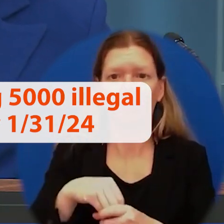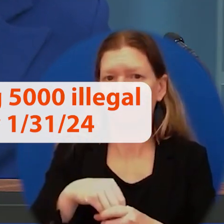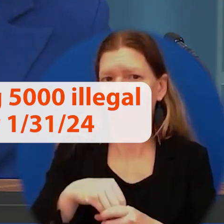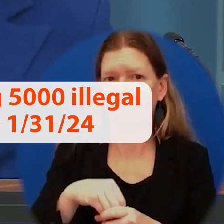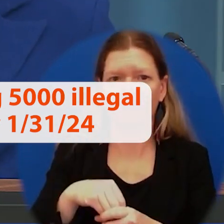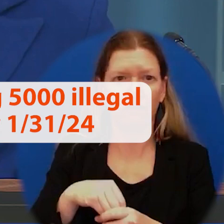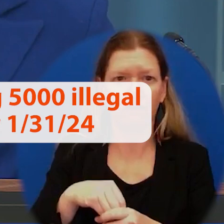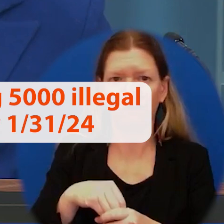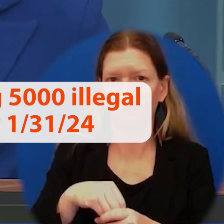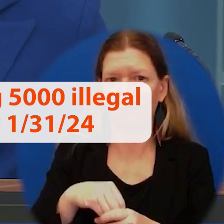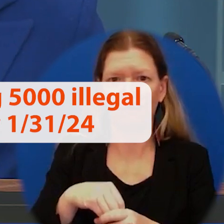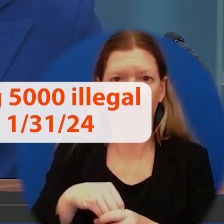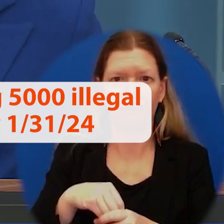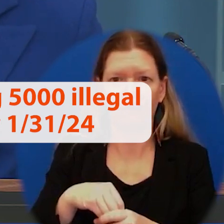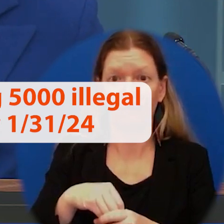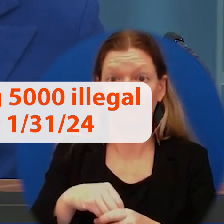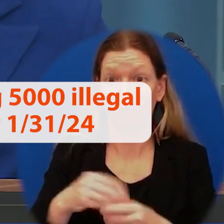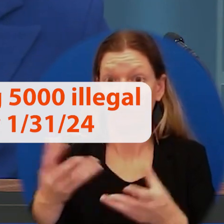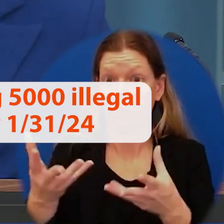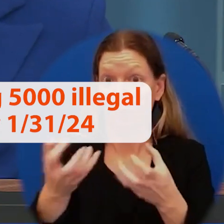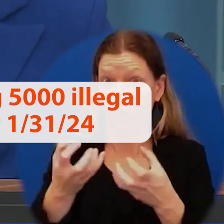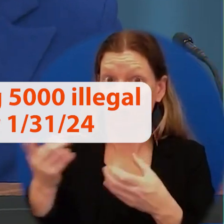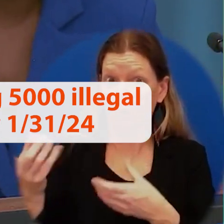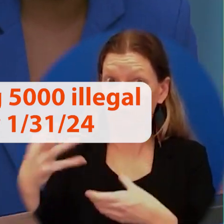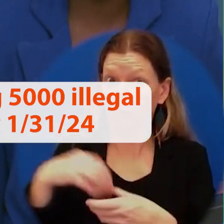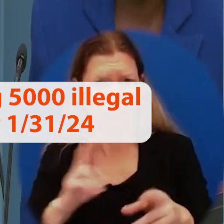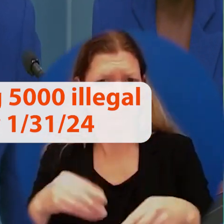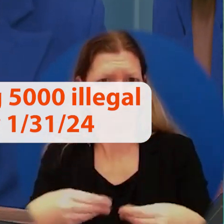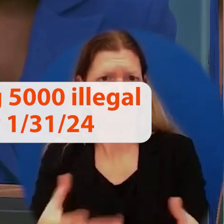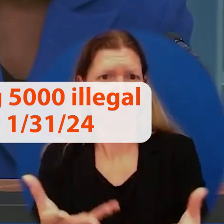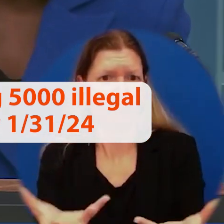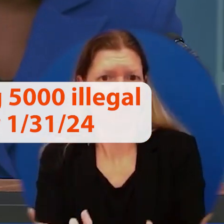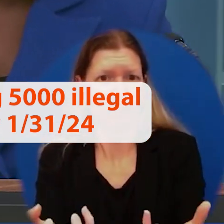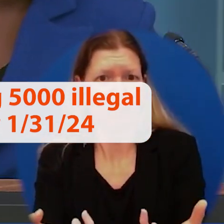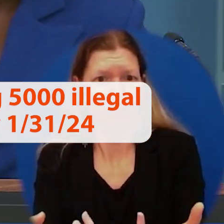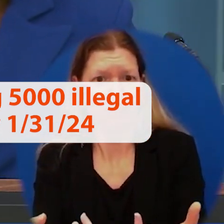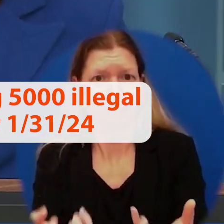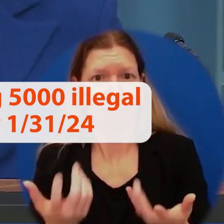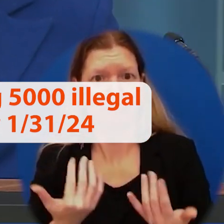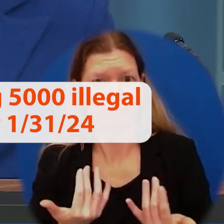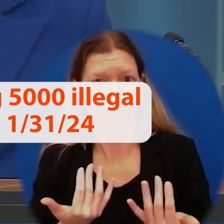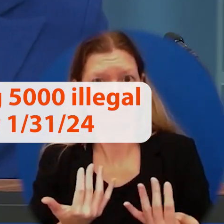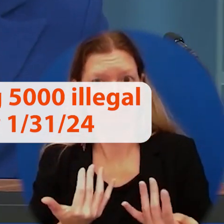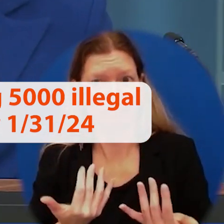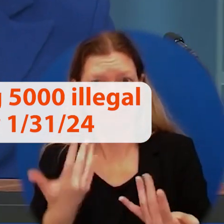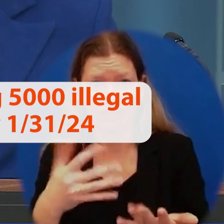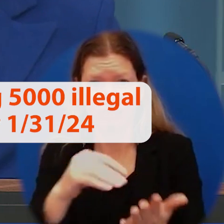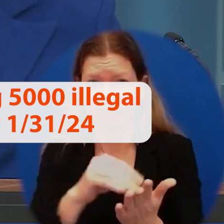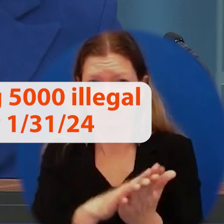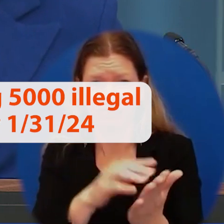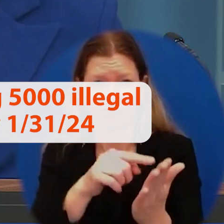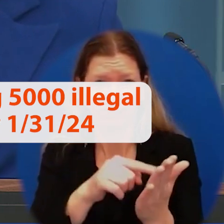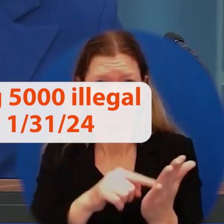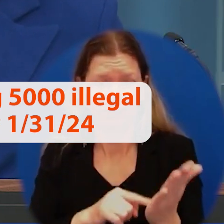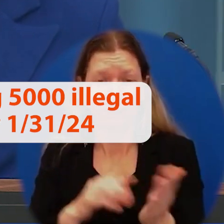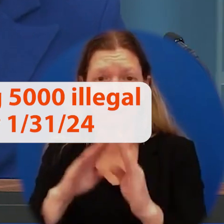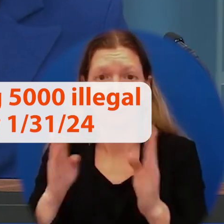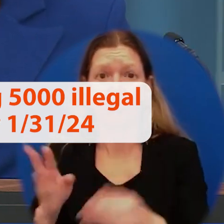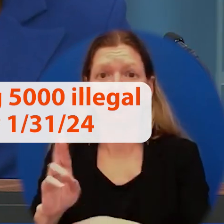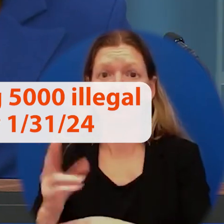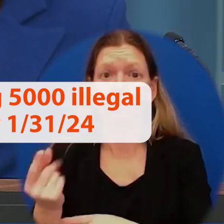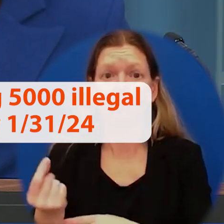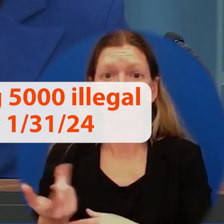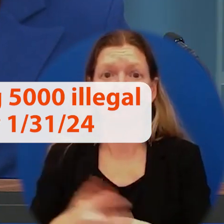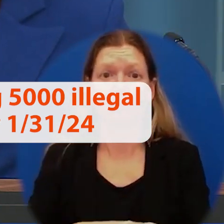bipartisan agreement. We would like them to be, but they're deciding not to. House Republicans are, you know, they're flip-flopping on this. They're